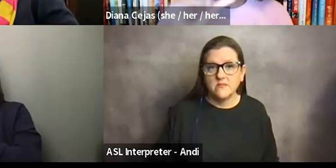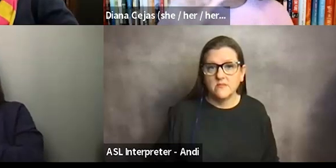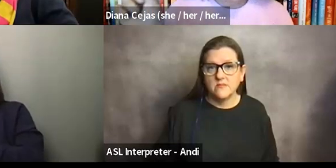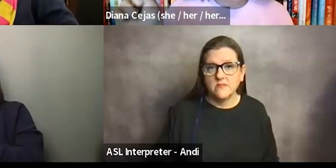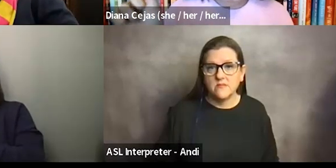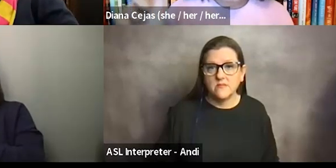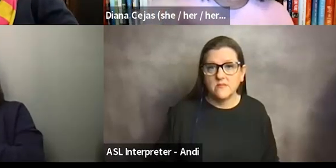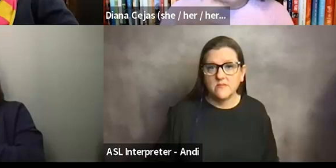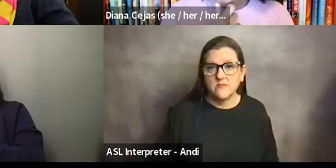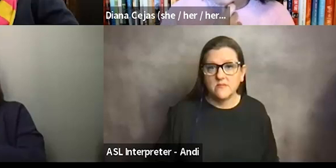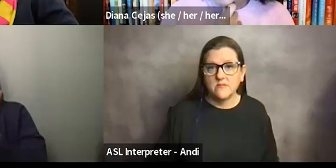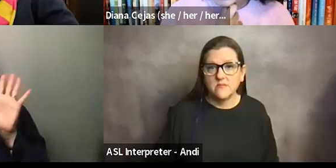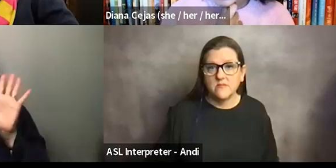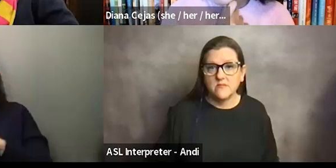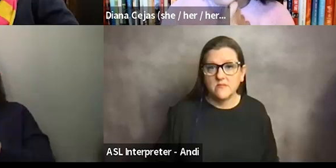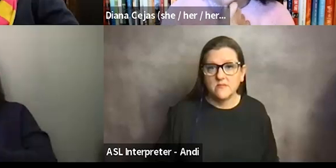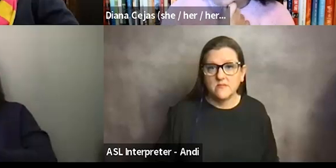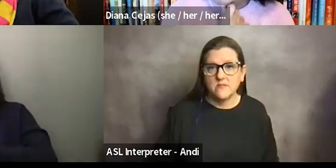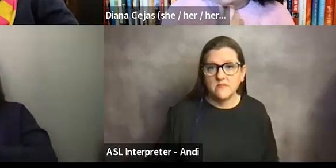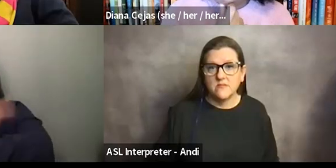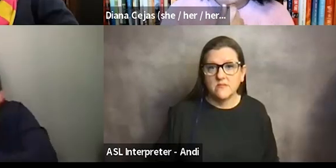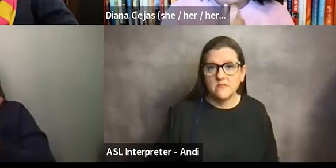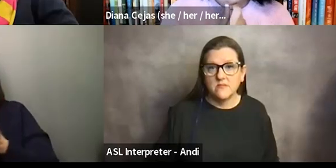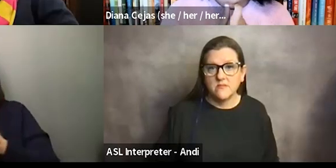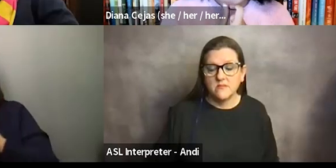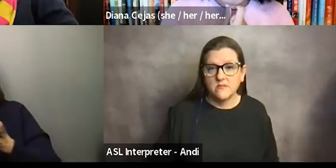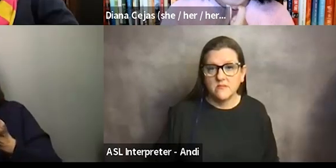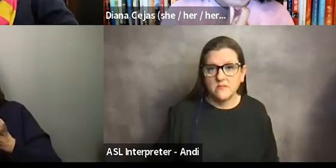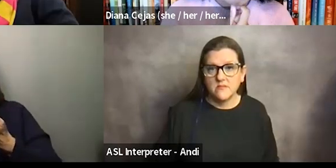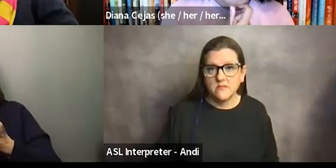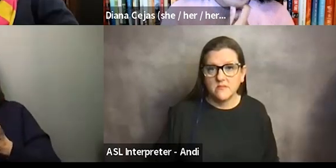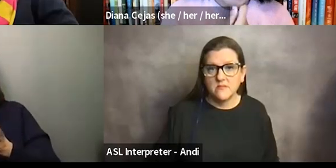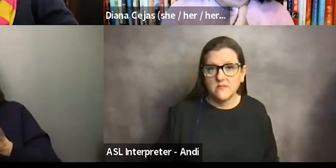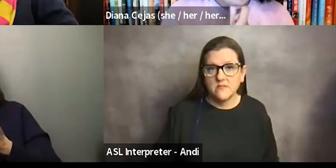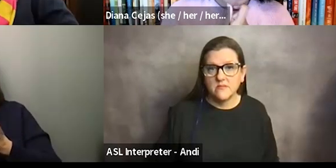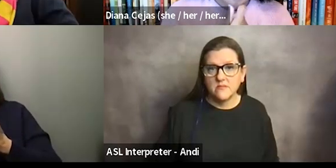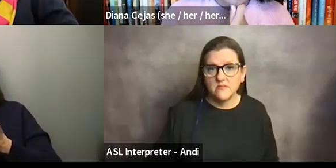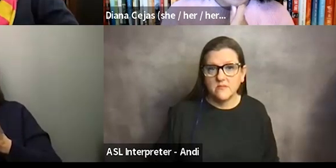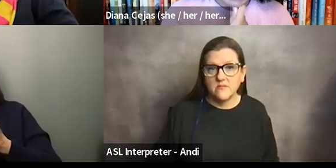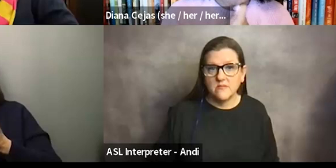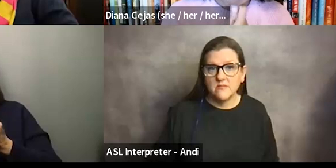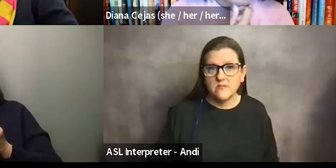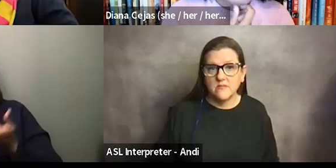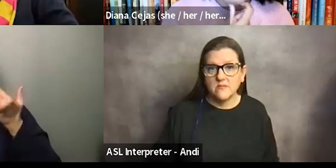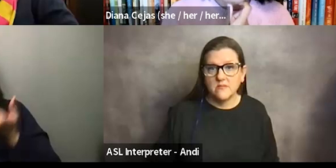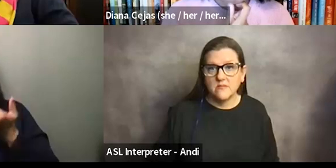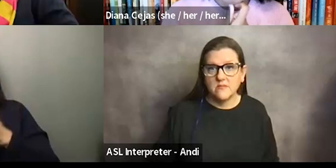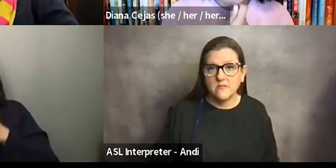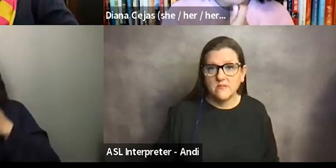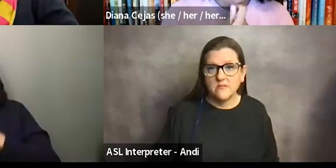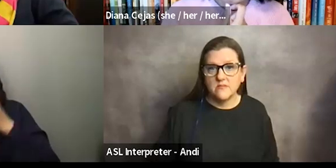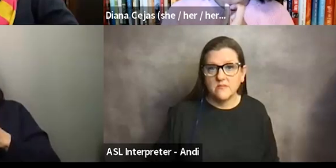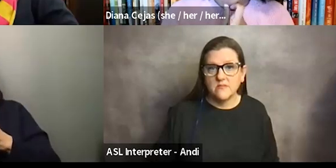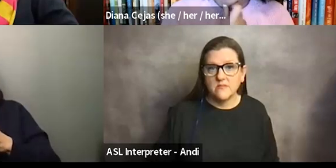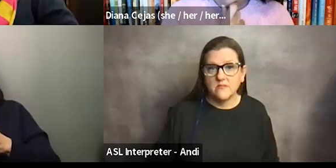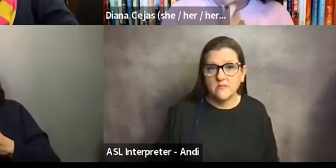a seven week, seven day a week stretch. And it can be a little difficult, especially when you're not sleeping for several days in a row. If the residents not sleep,